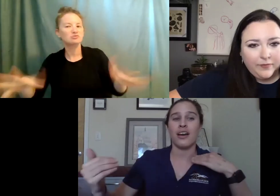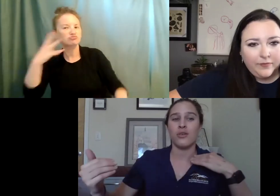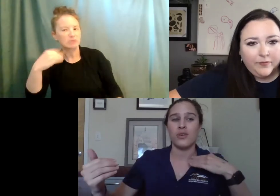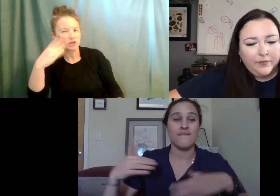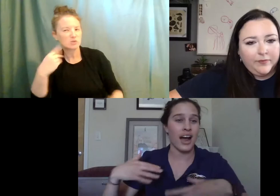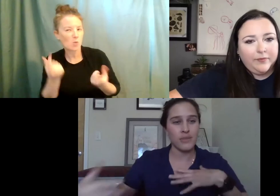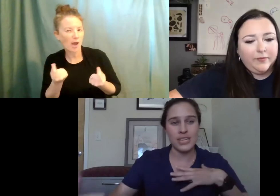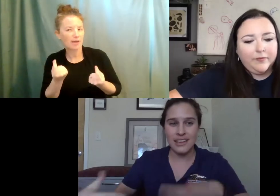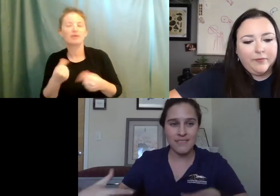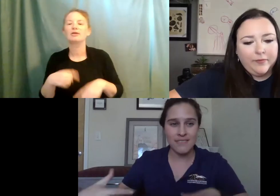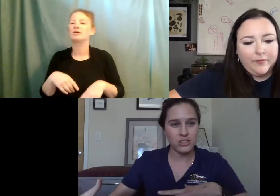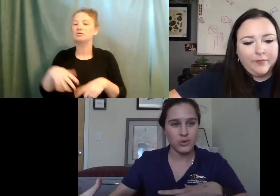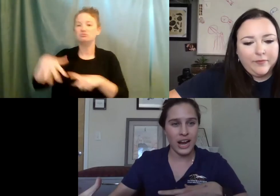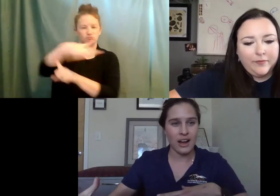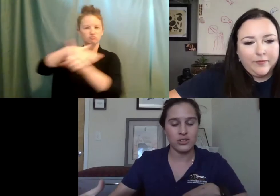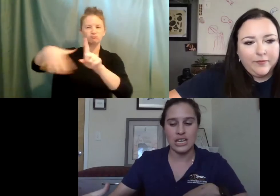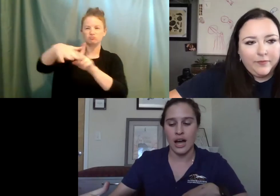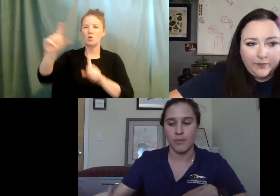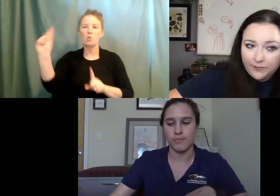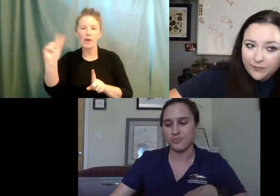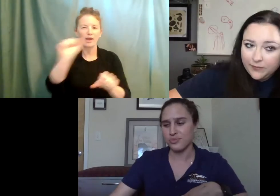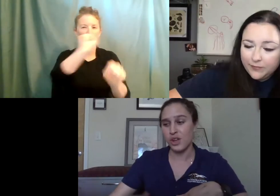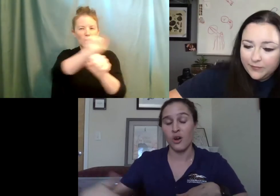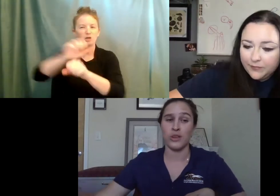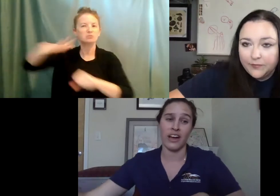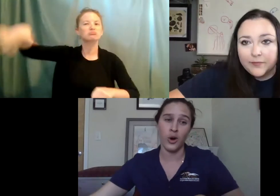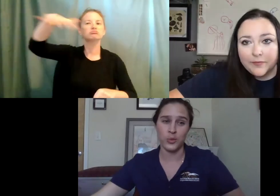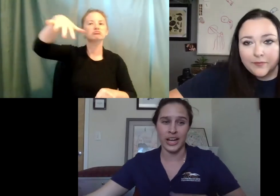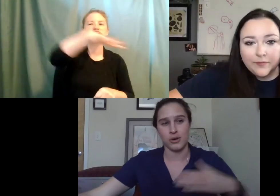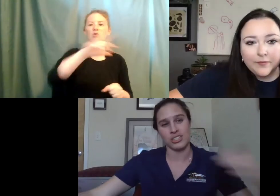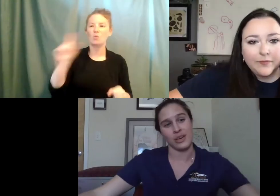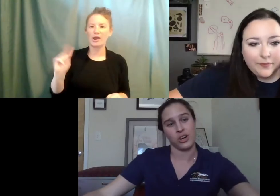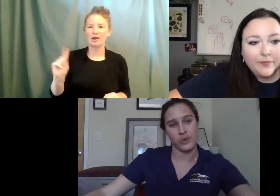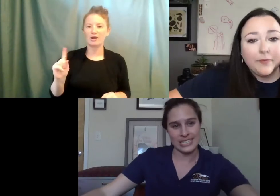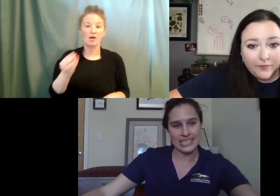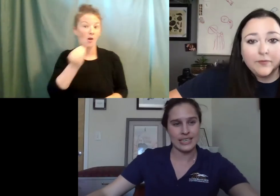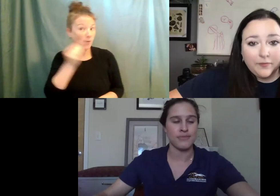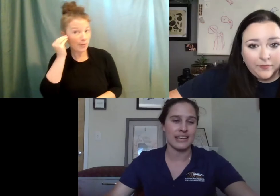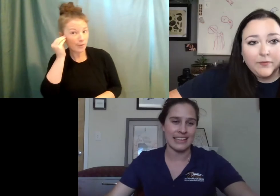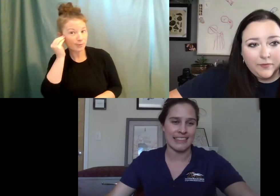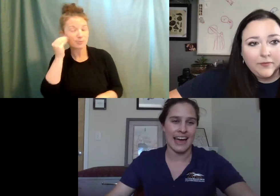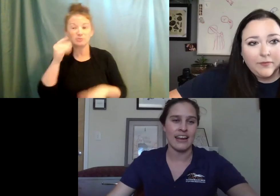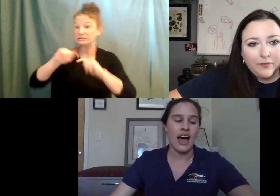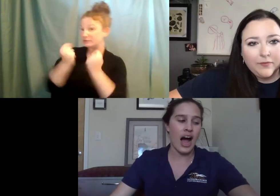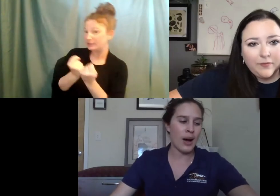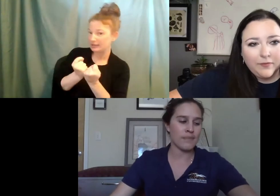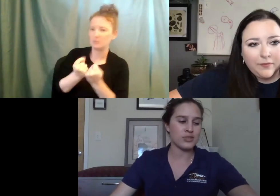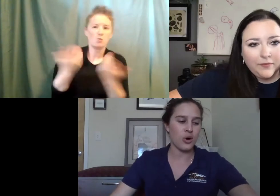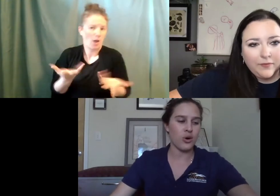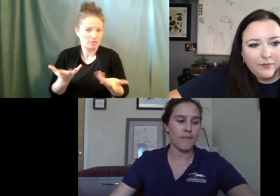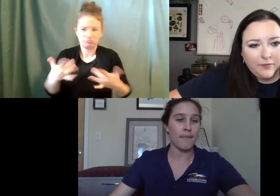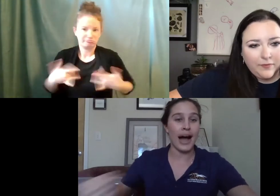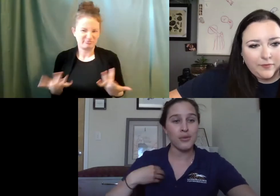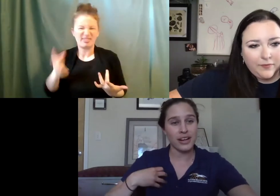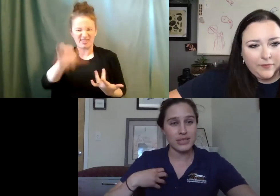you know, what kind of environments have they worked around? Um, were they a home rehabber? Did they work with a team? Things like that. Um,